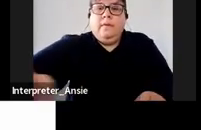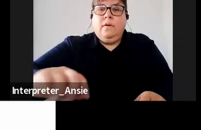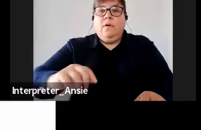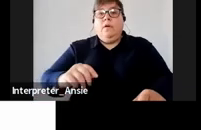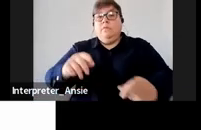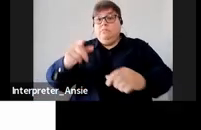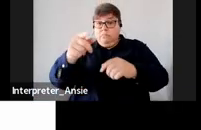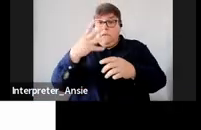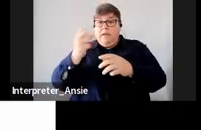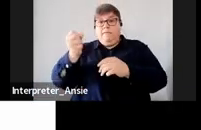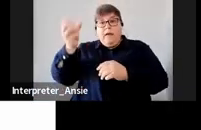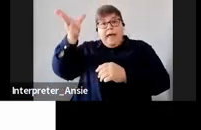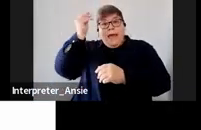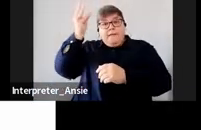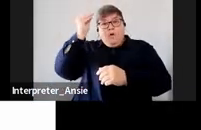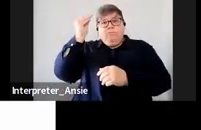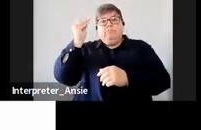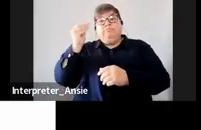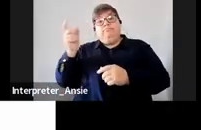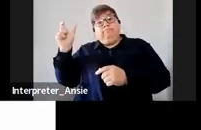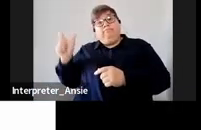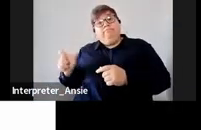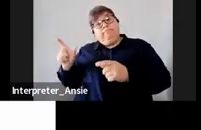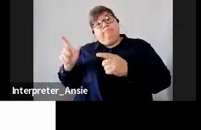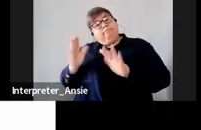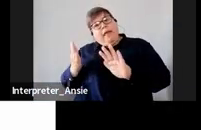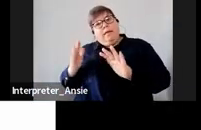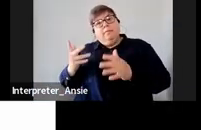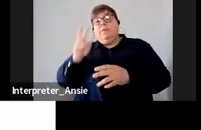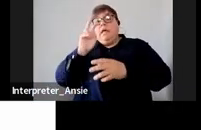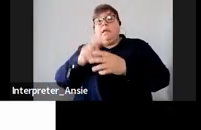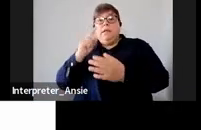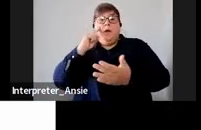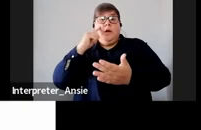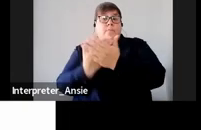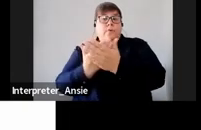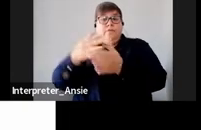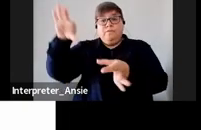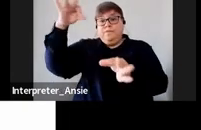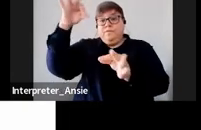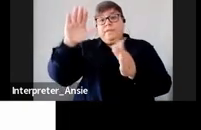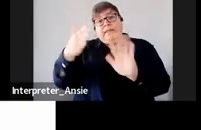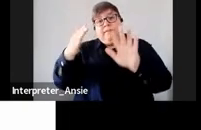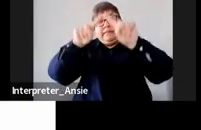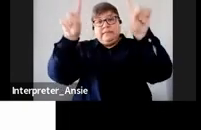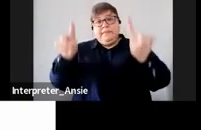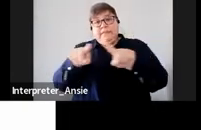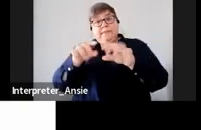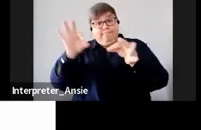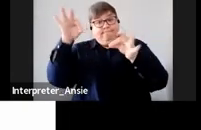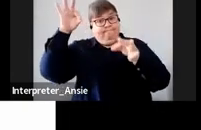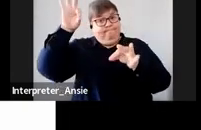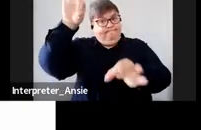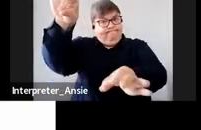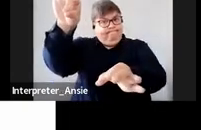we will need a copy of the death notice of the deceased that was issued by the master's office we will you will